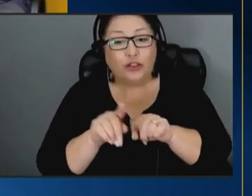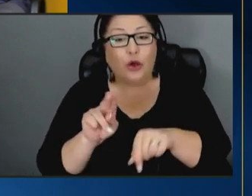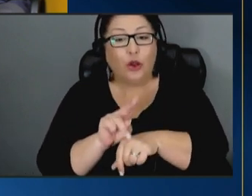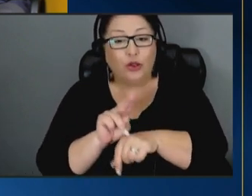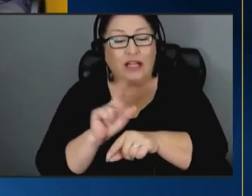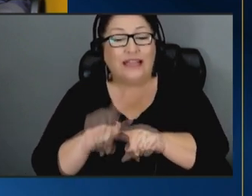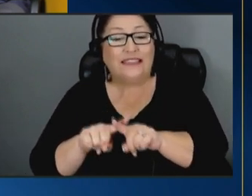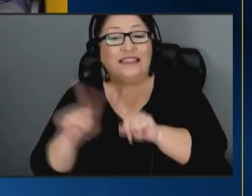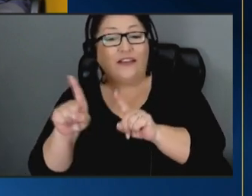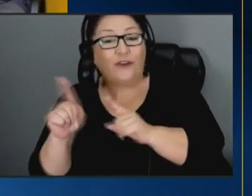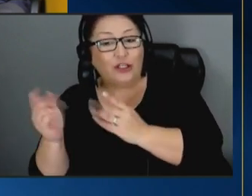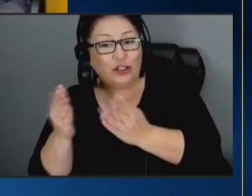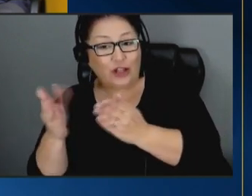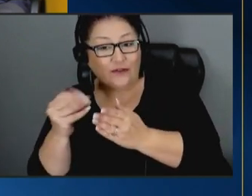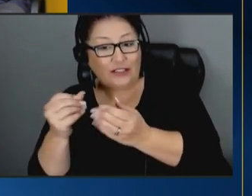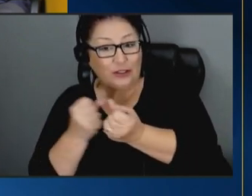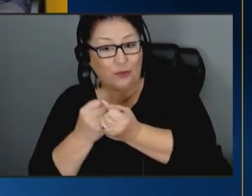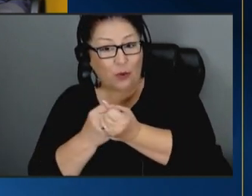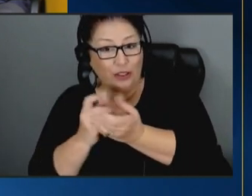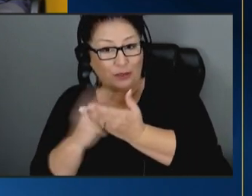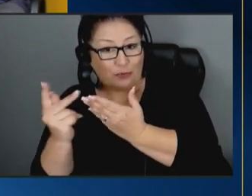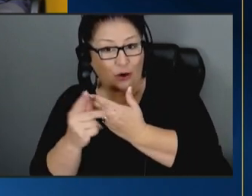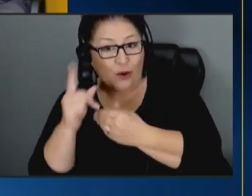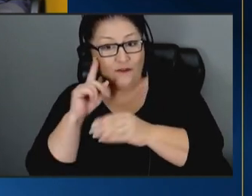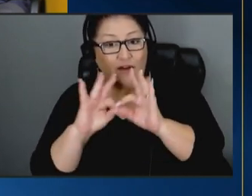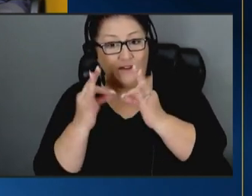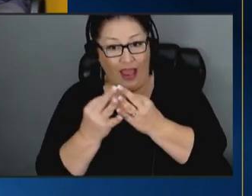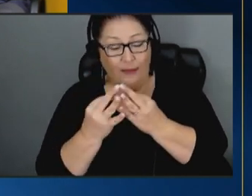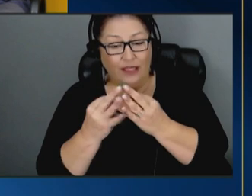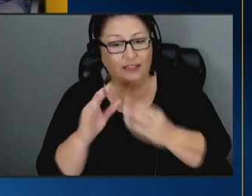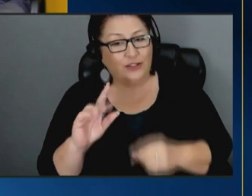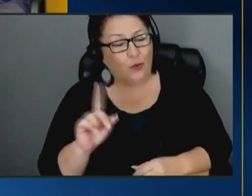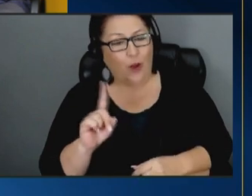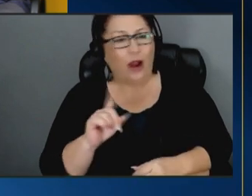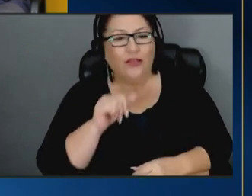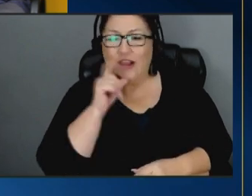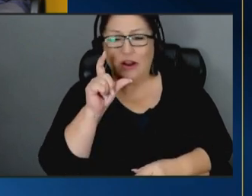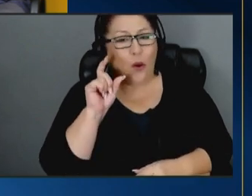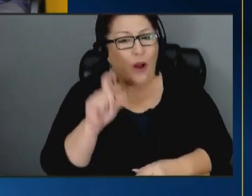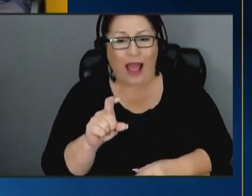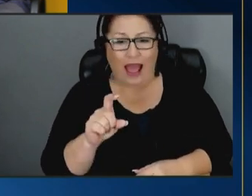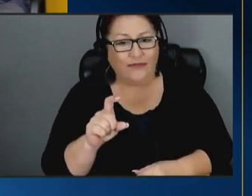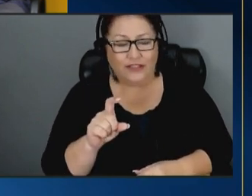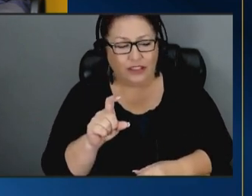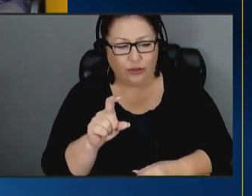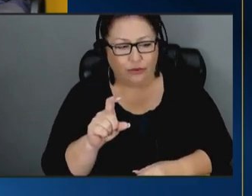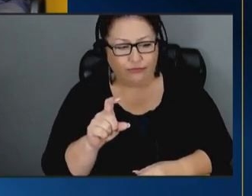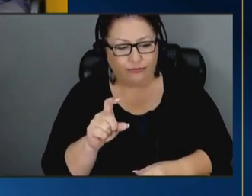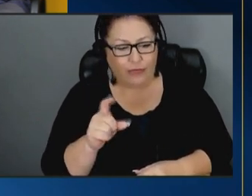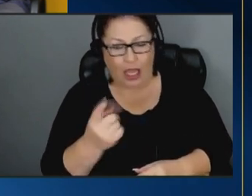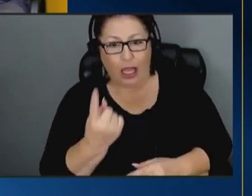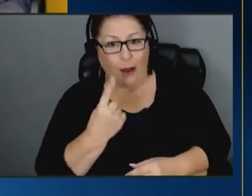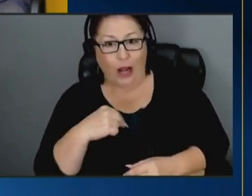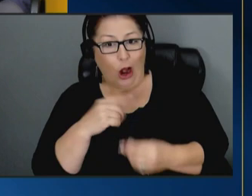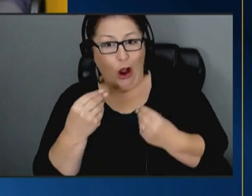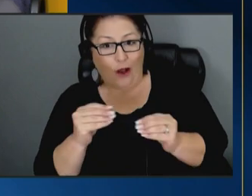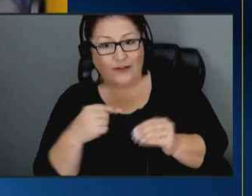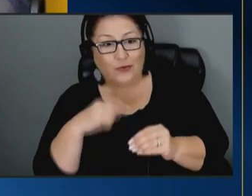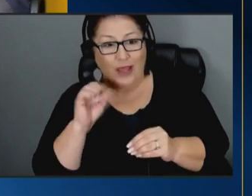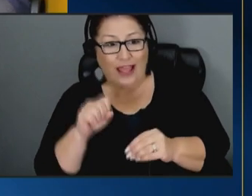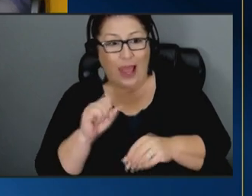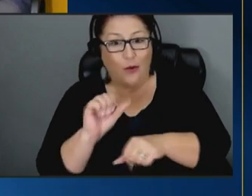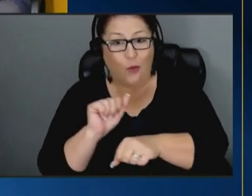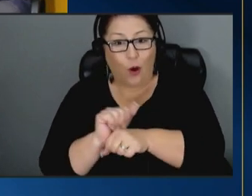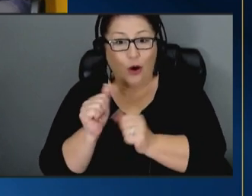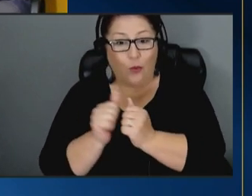service and supports or programs for families to where no they don't have to come to our attention we can work with our departments of health because believe